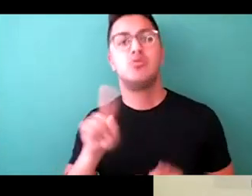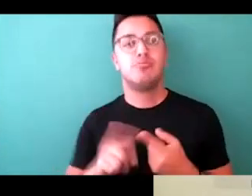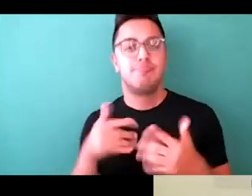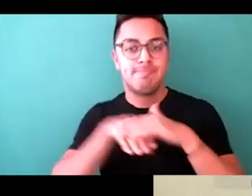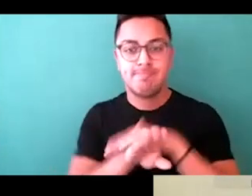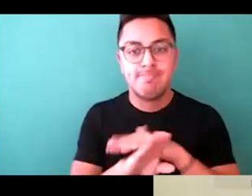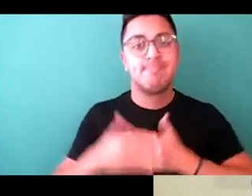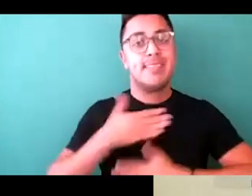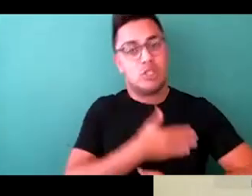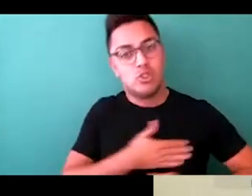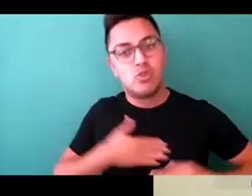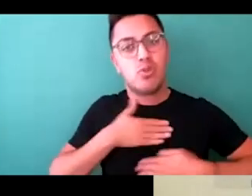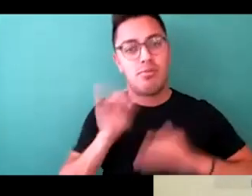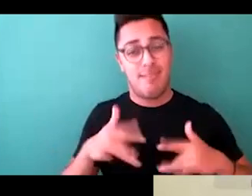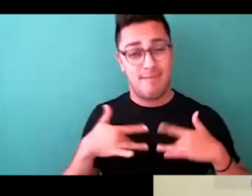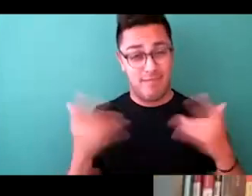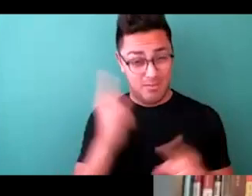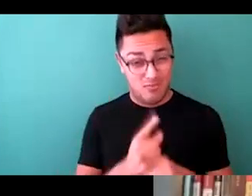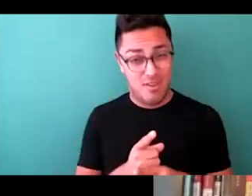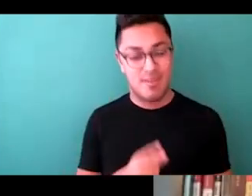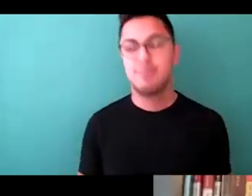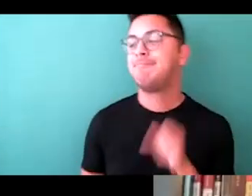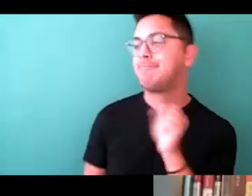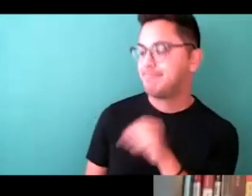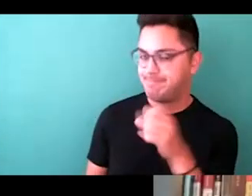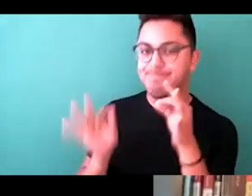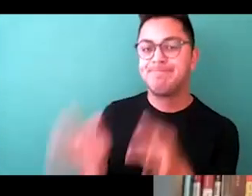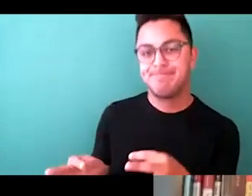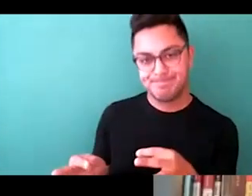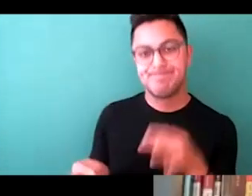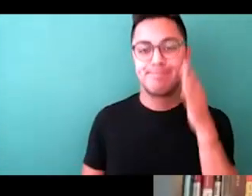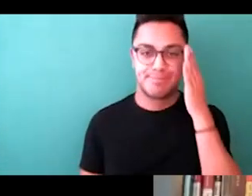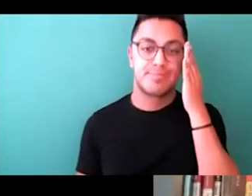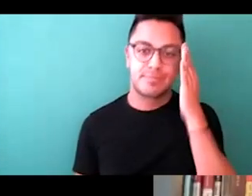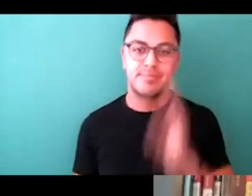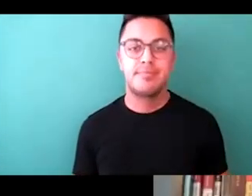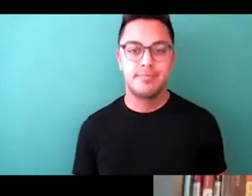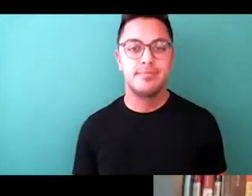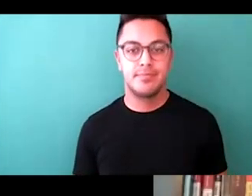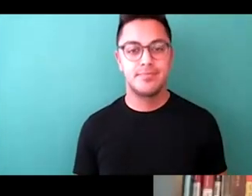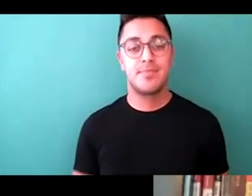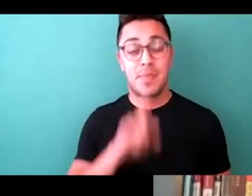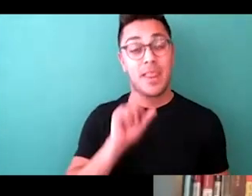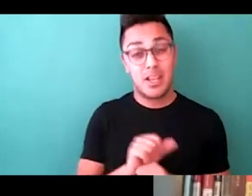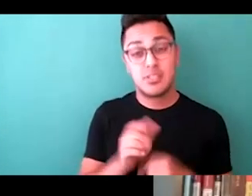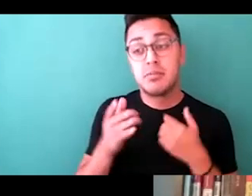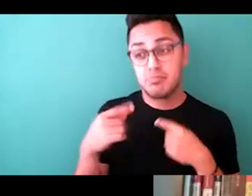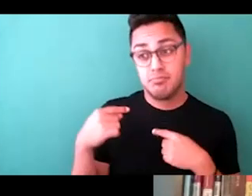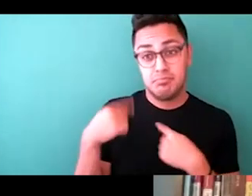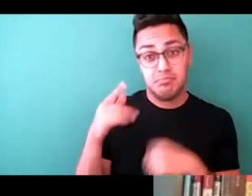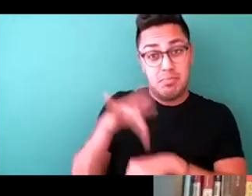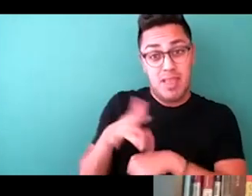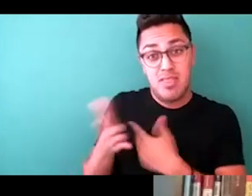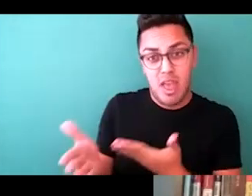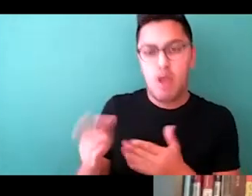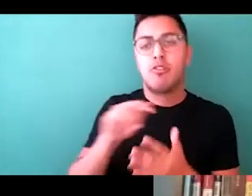event. Is that accurate? Absolutely. Absolutely. And I have actually been there at subsequent events and sort of